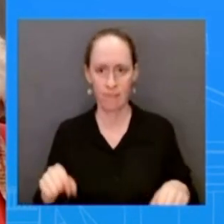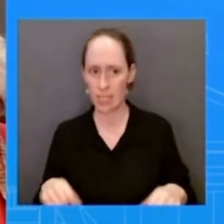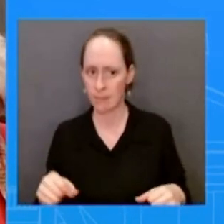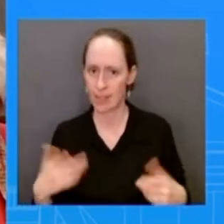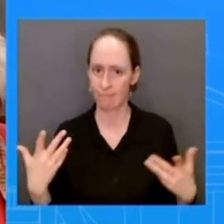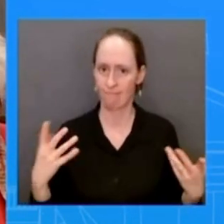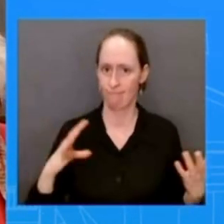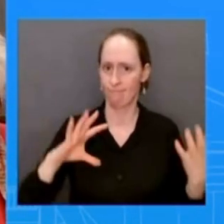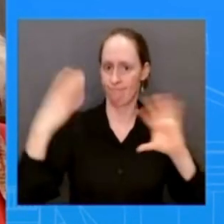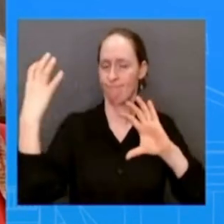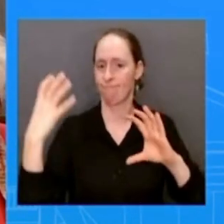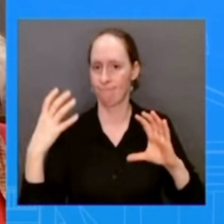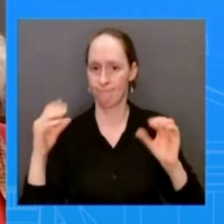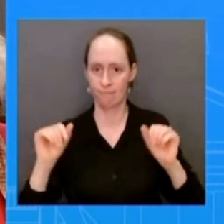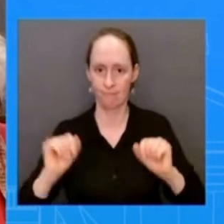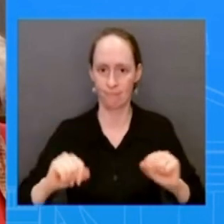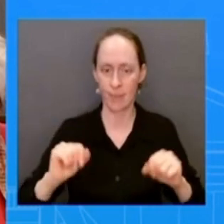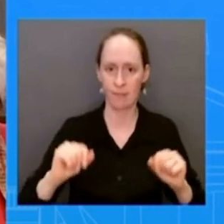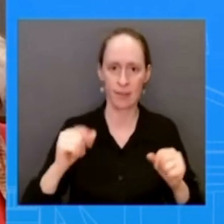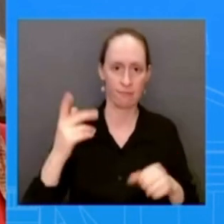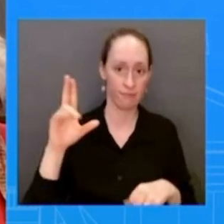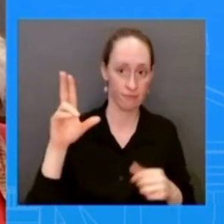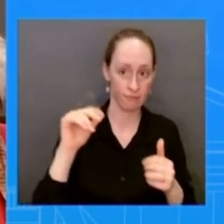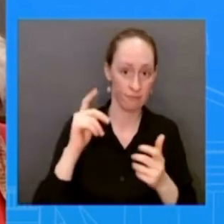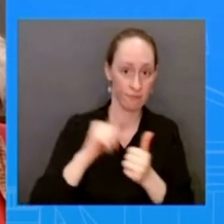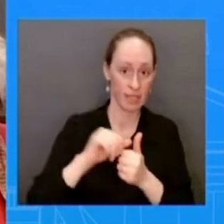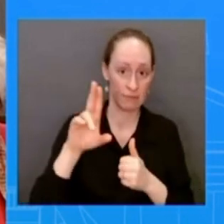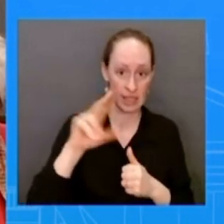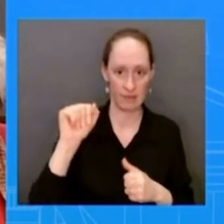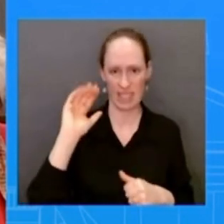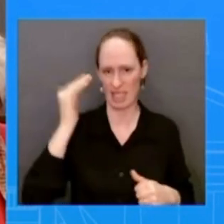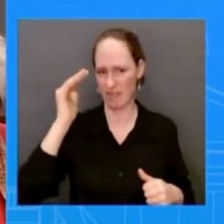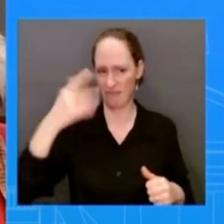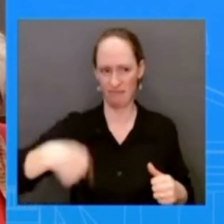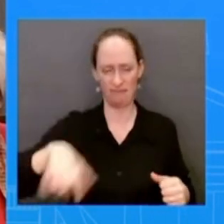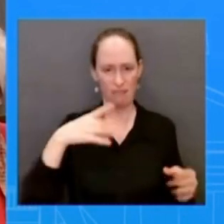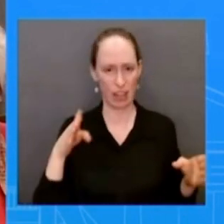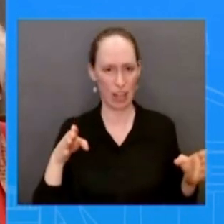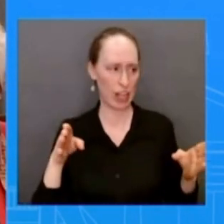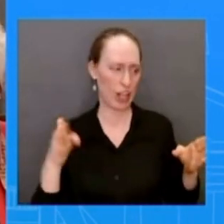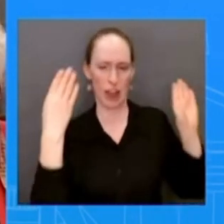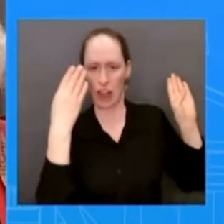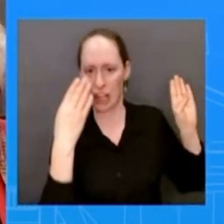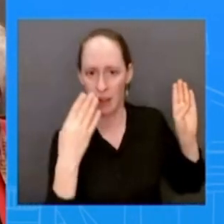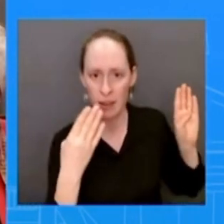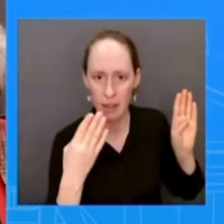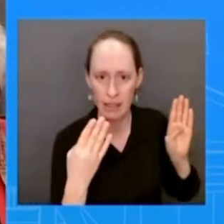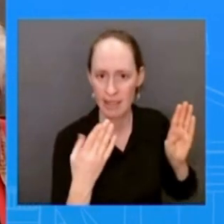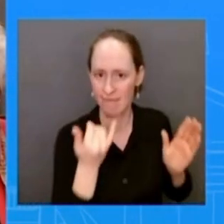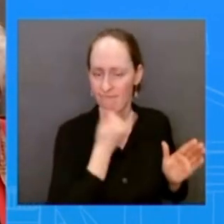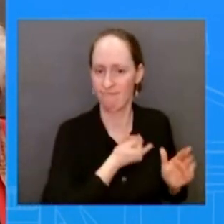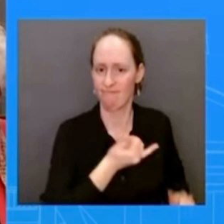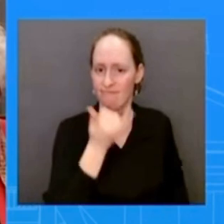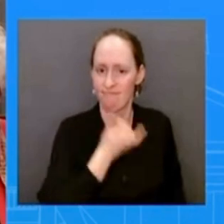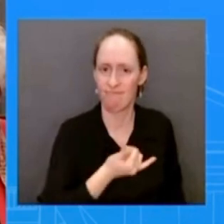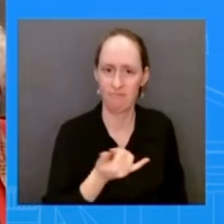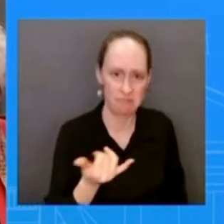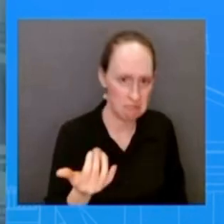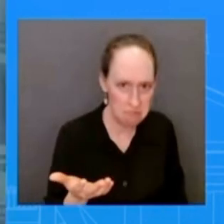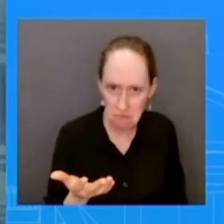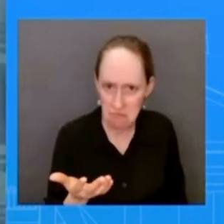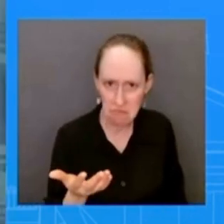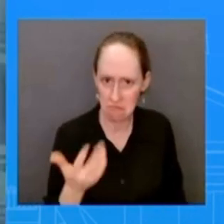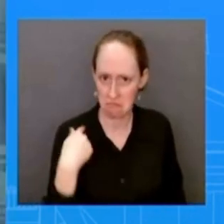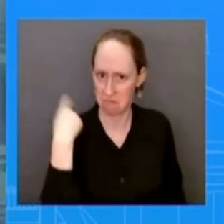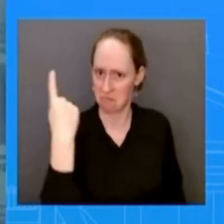what your national security team what the president views as the intent of the very direct comments from these officials so i can't speak